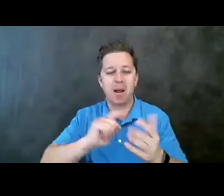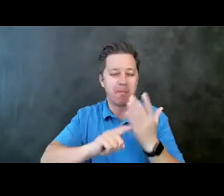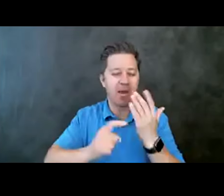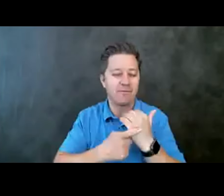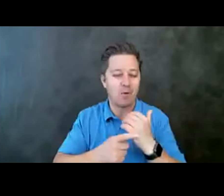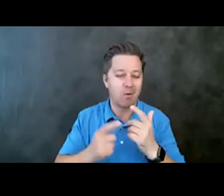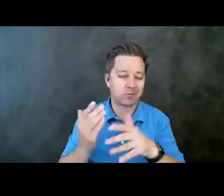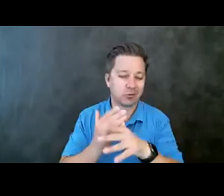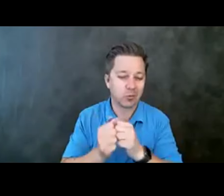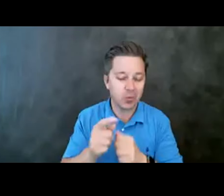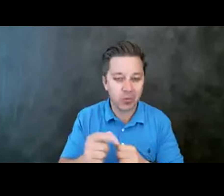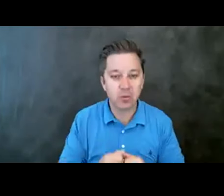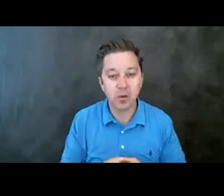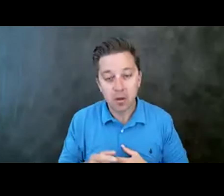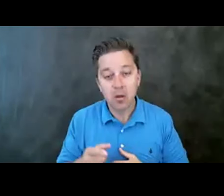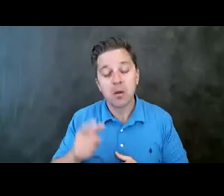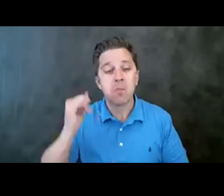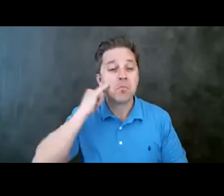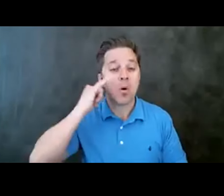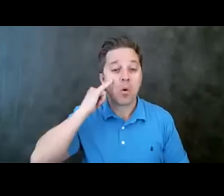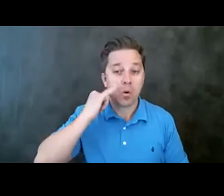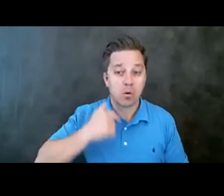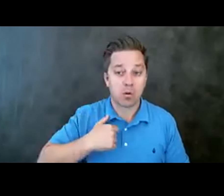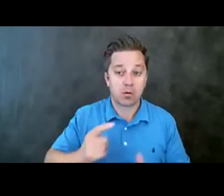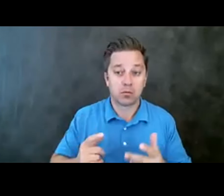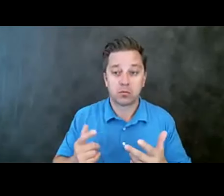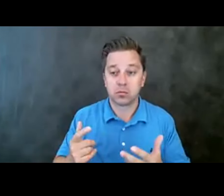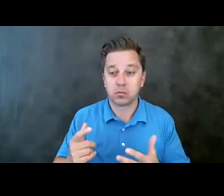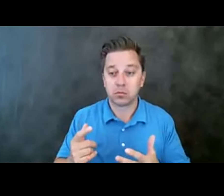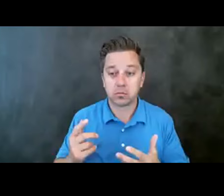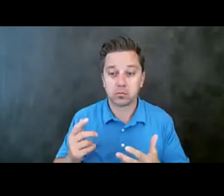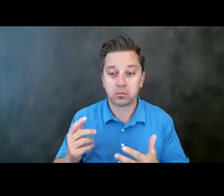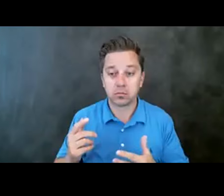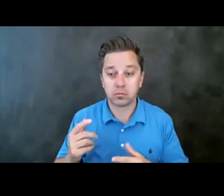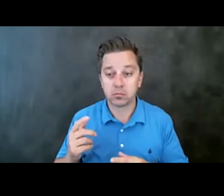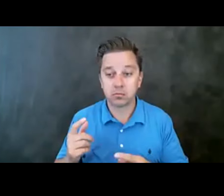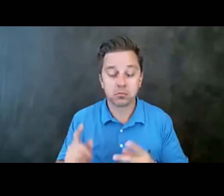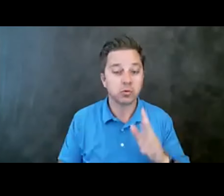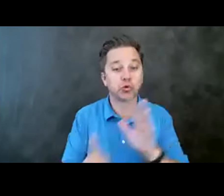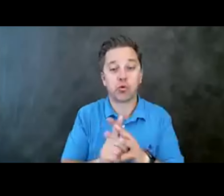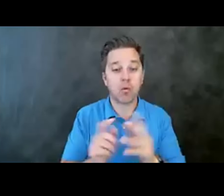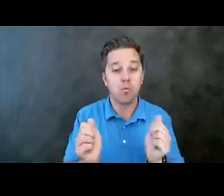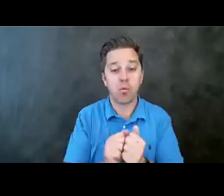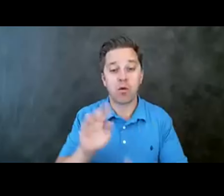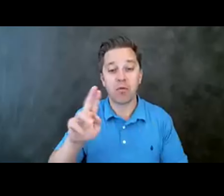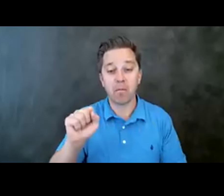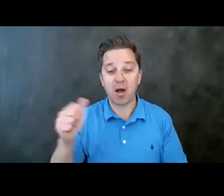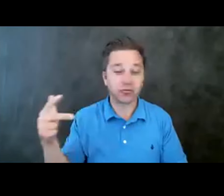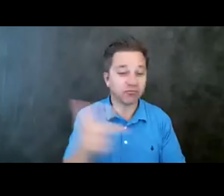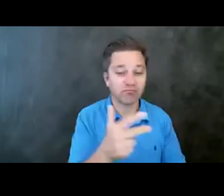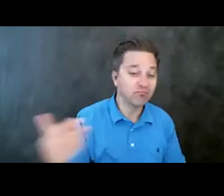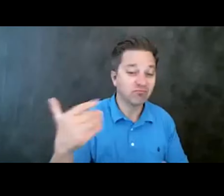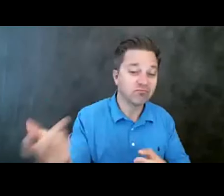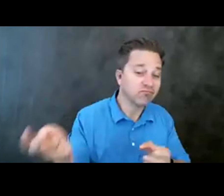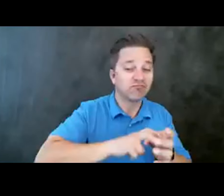So let's say that I show up with a bus this afternoon and where you all go skydiving? Um, I think most of us would